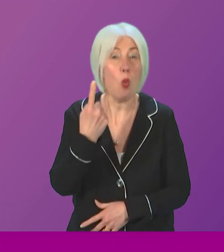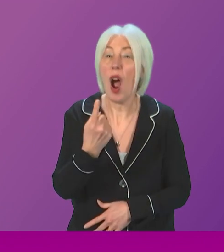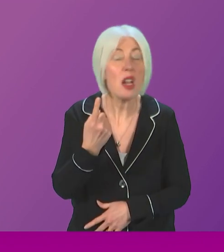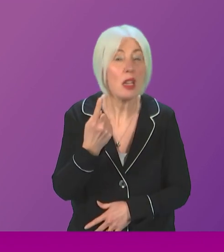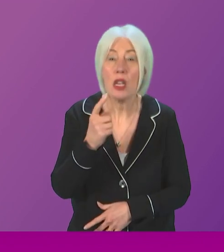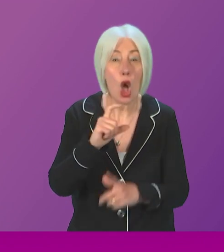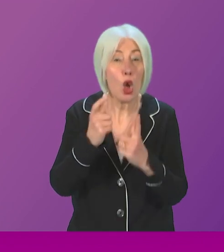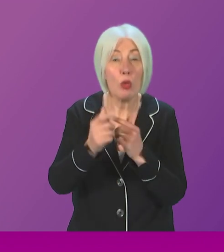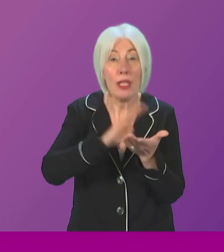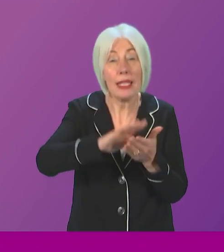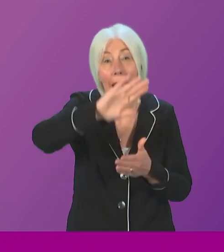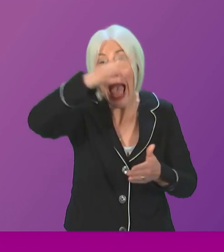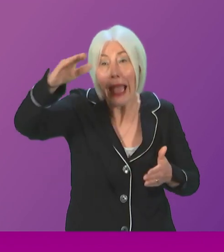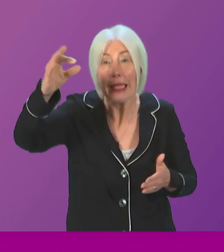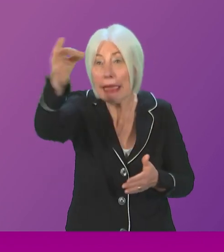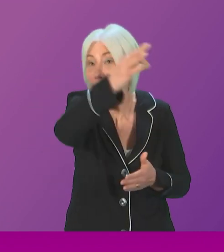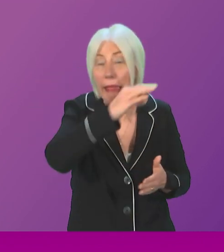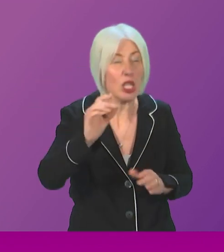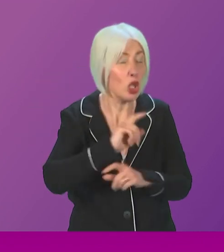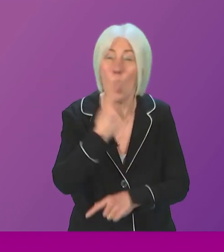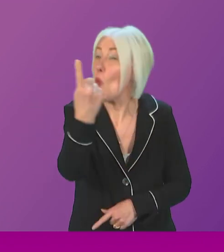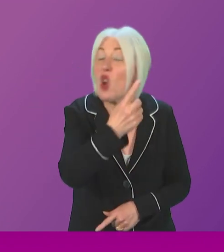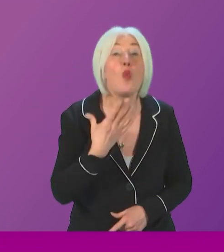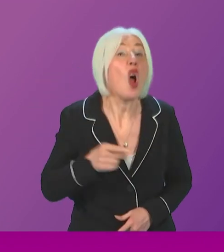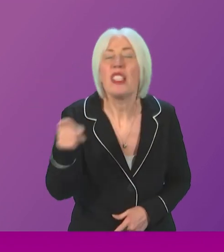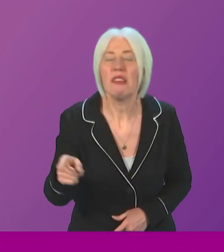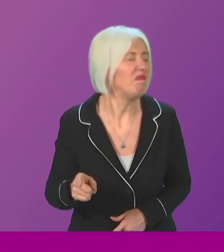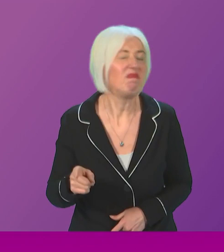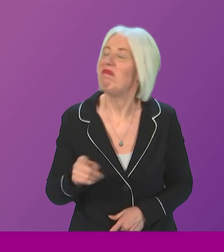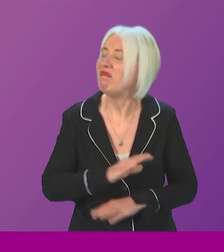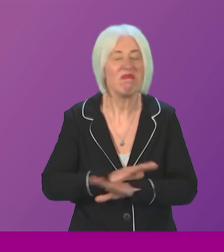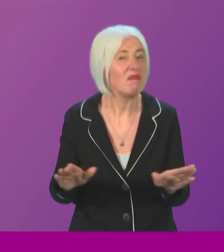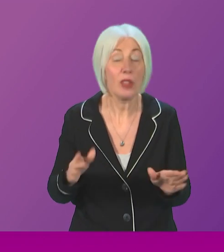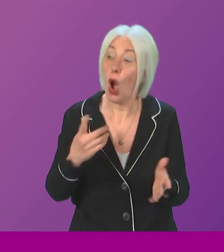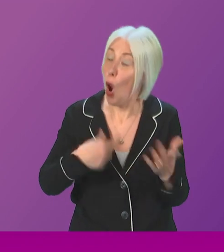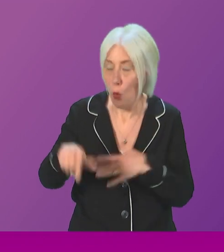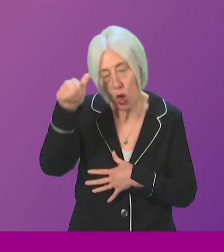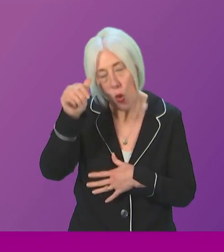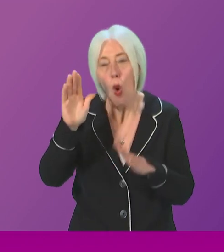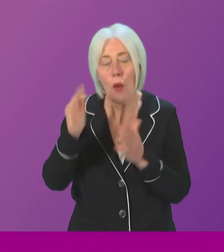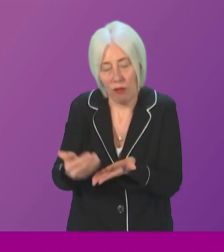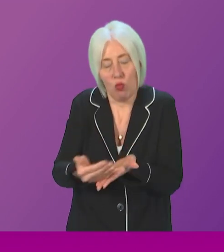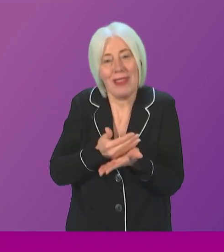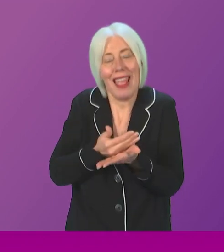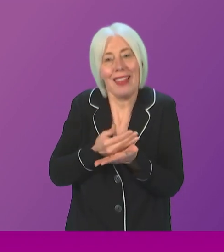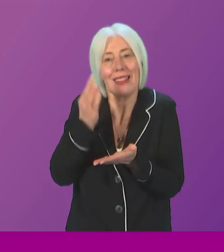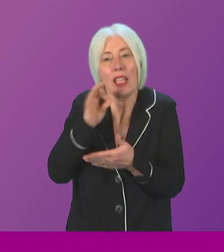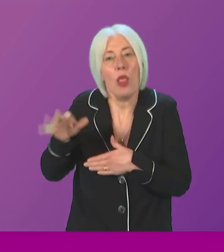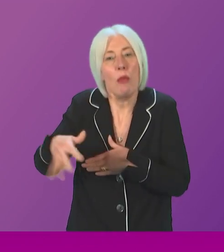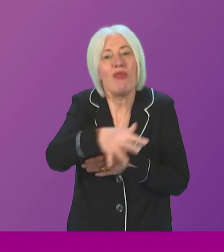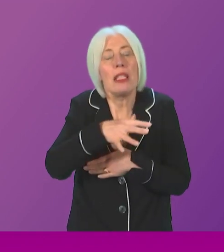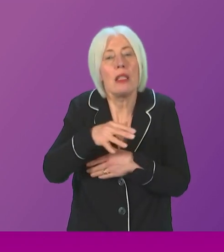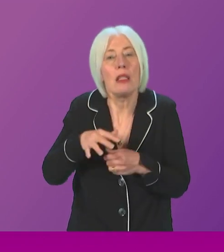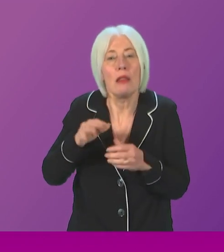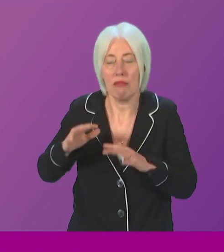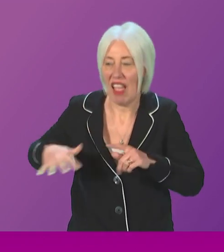in the Highlands and Islands wants these. Not one. We all acknowledge the need to protect our marine environment, but these proposals